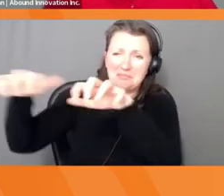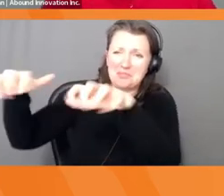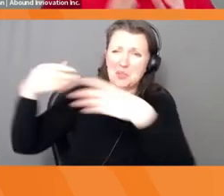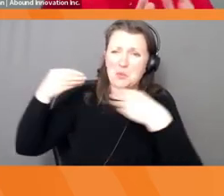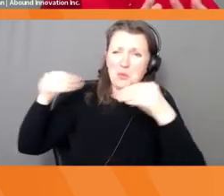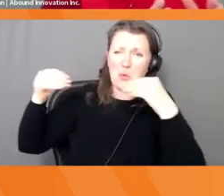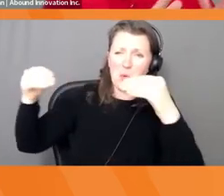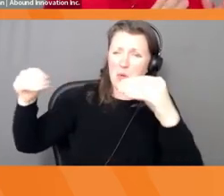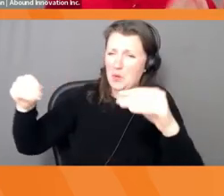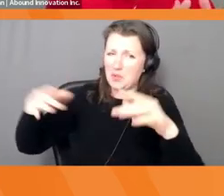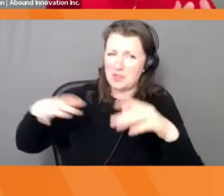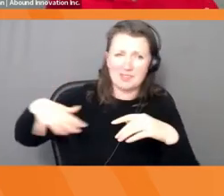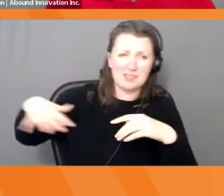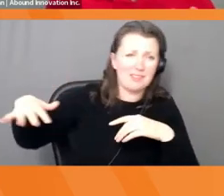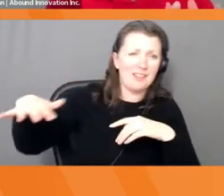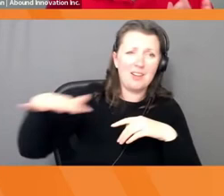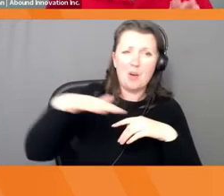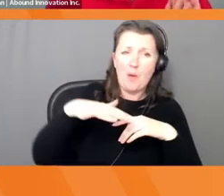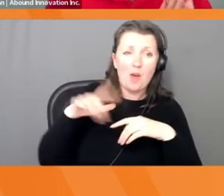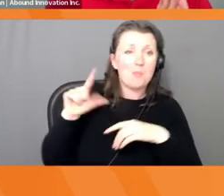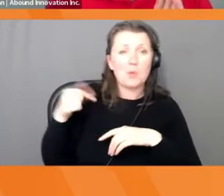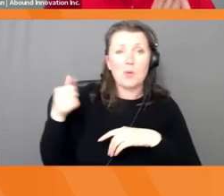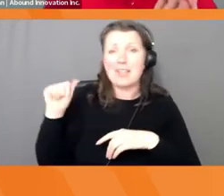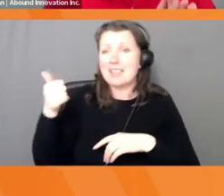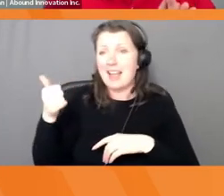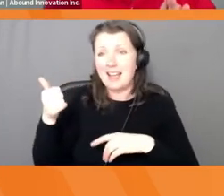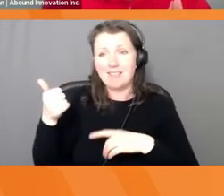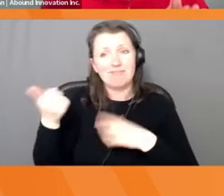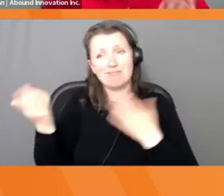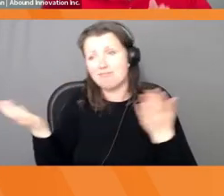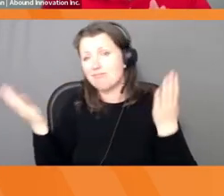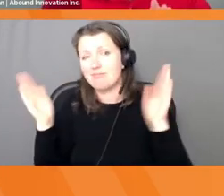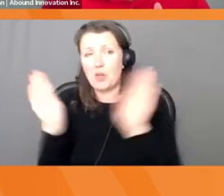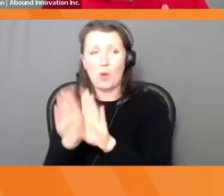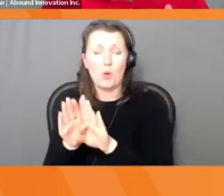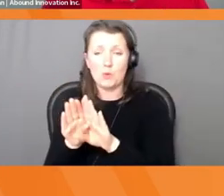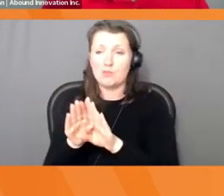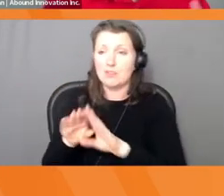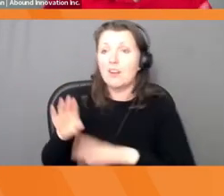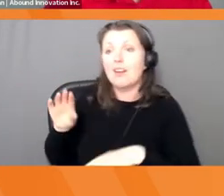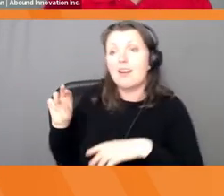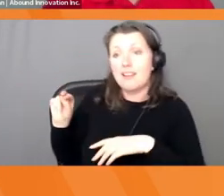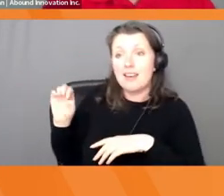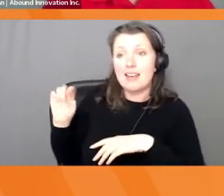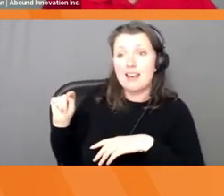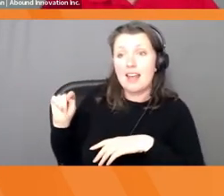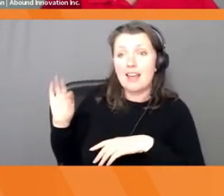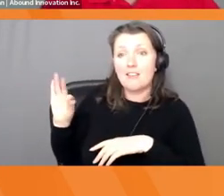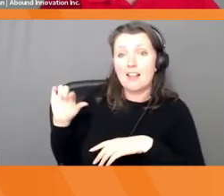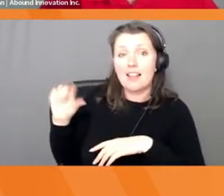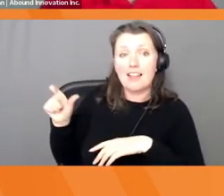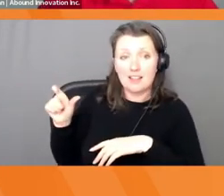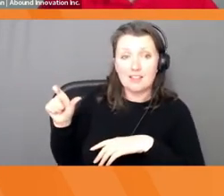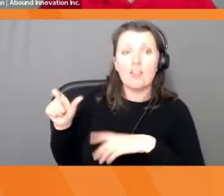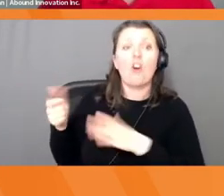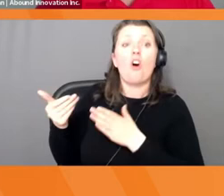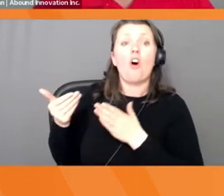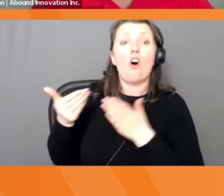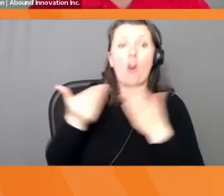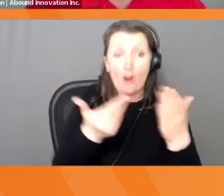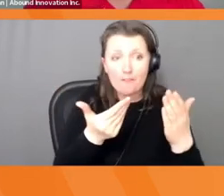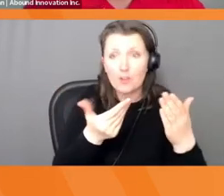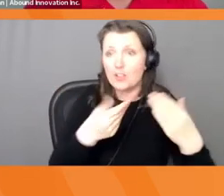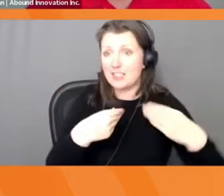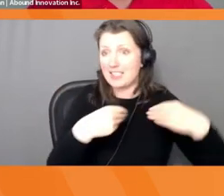So if you didn't know this in the year 2000, Netflix actually offered to sell their company to Blockbuster for $50 million. And the